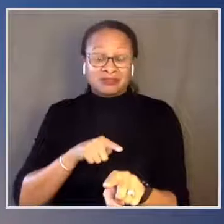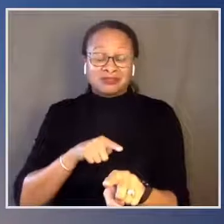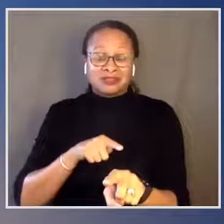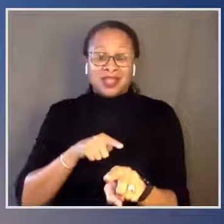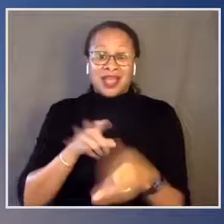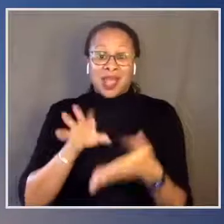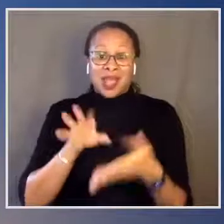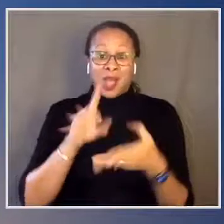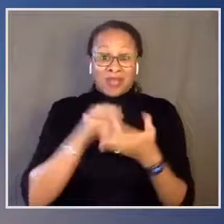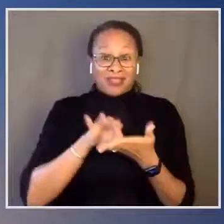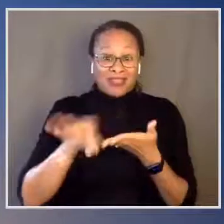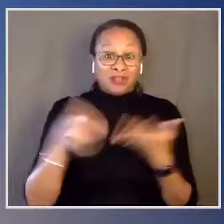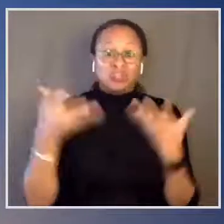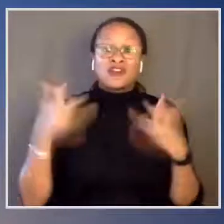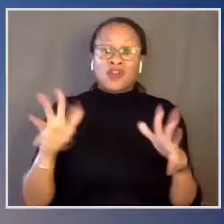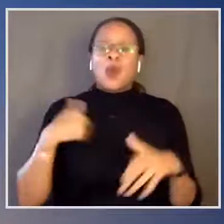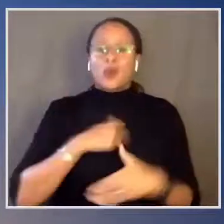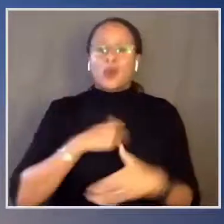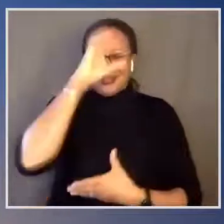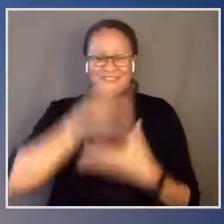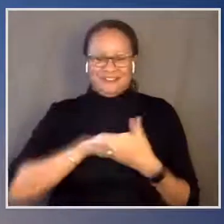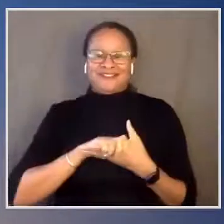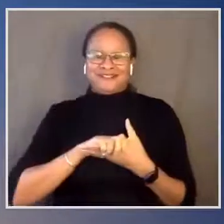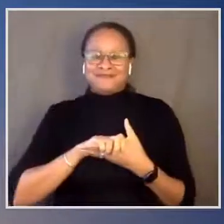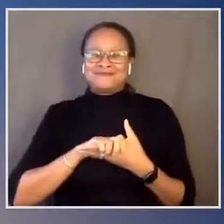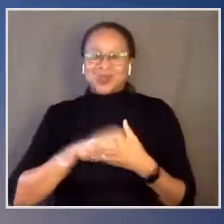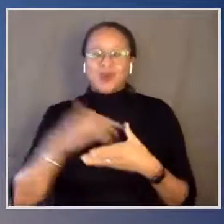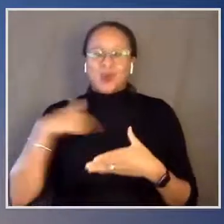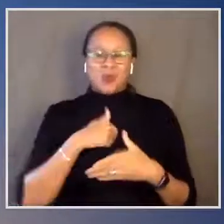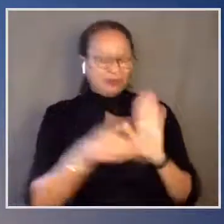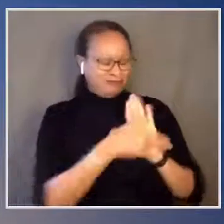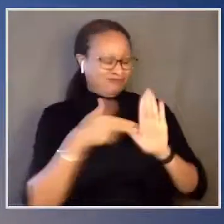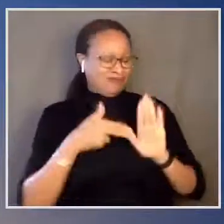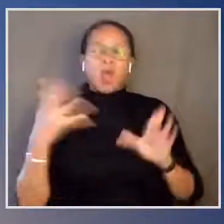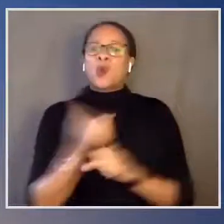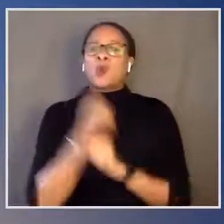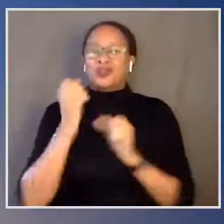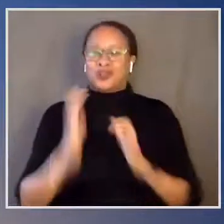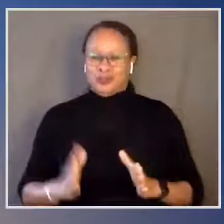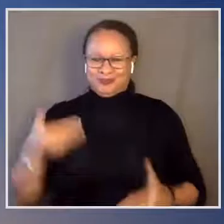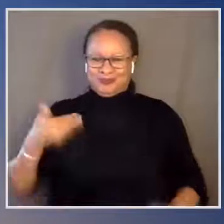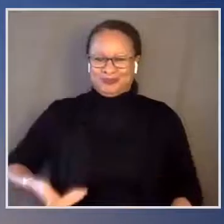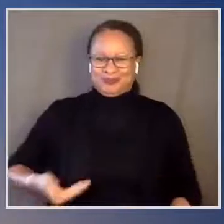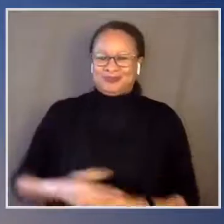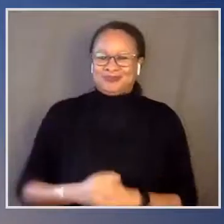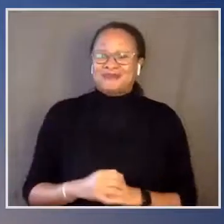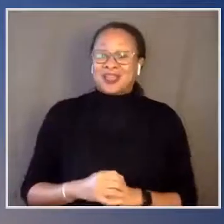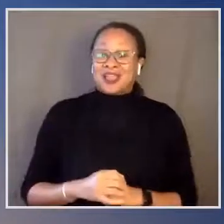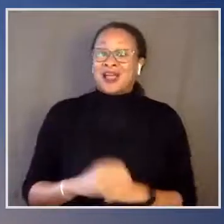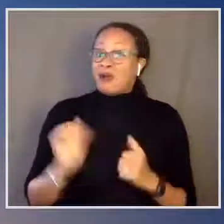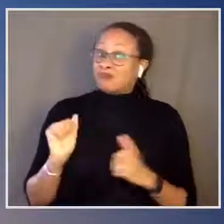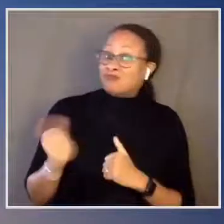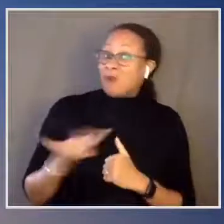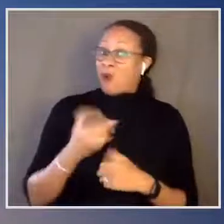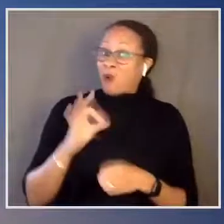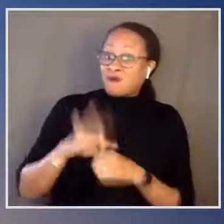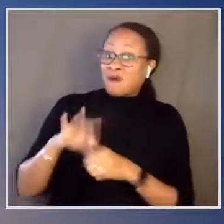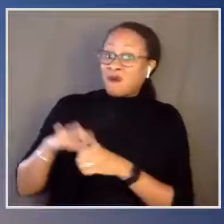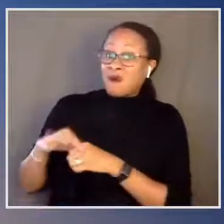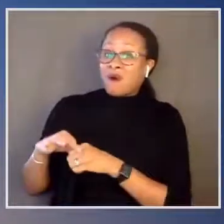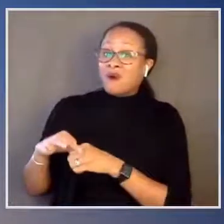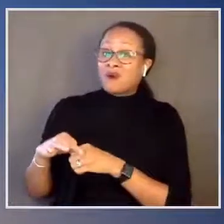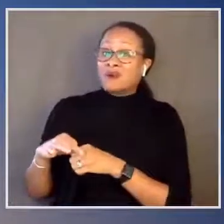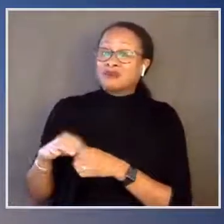finished, we believe we will be the winners. With all the votes counted, we have won